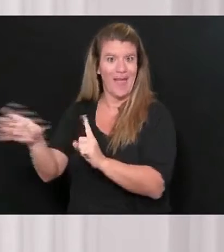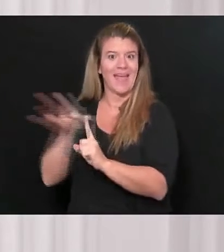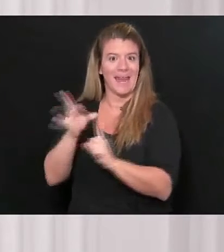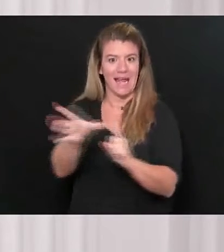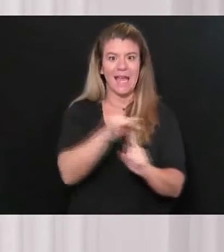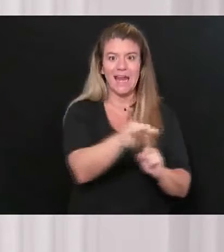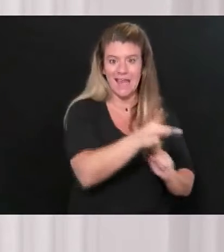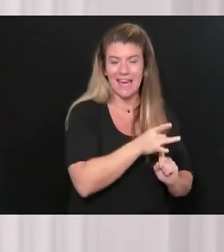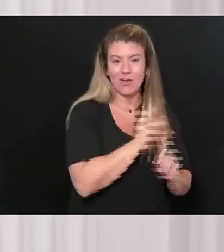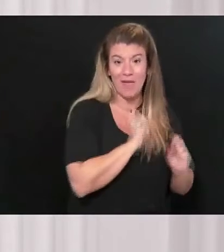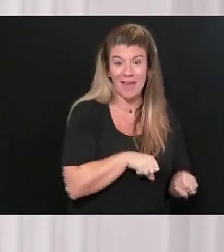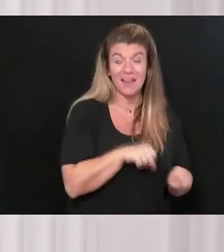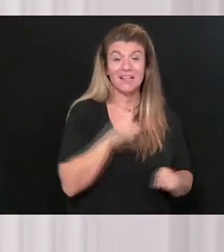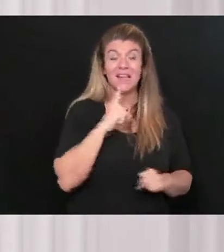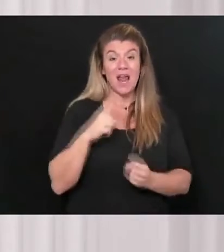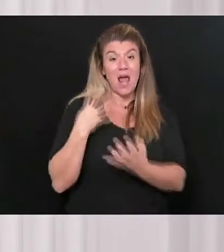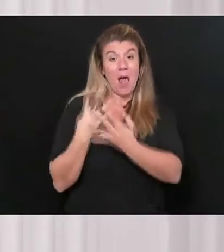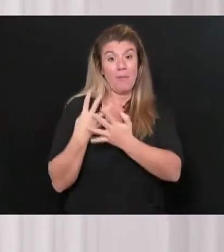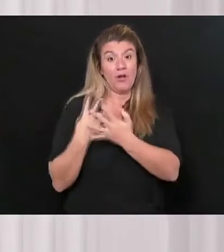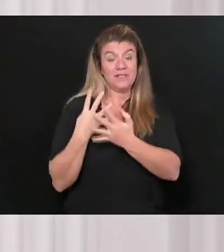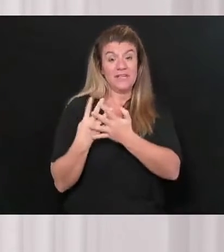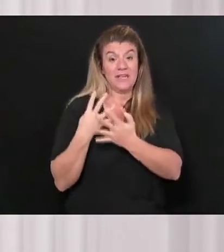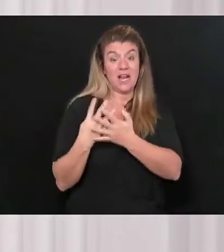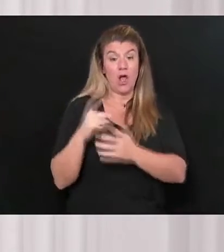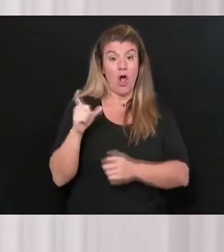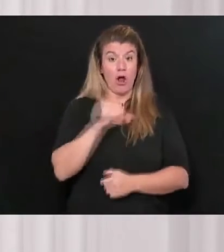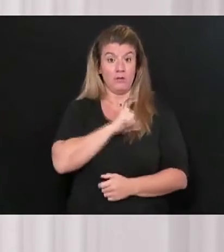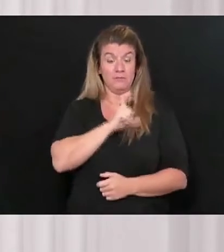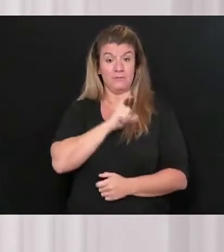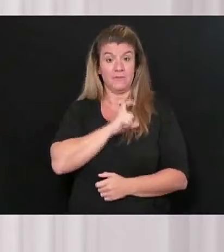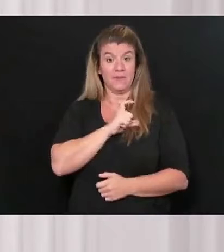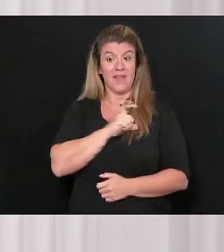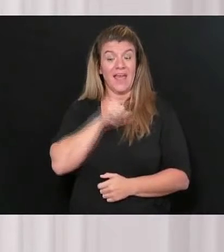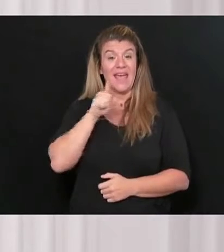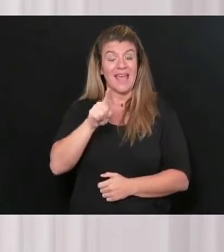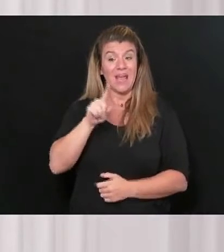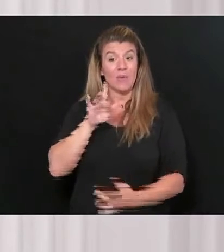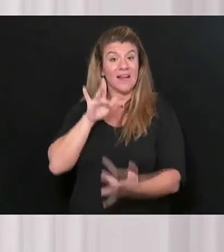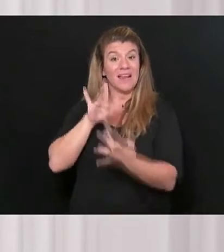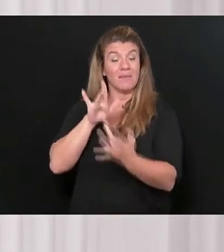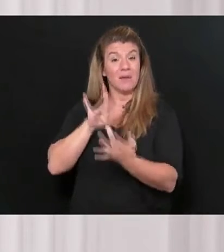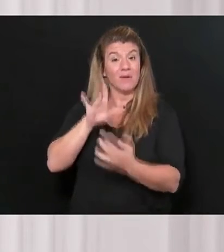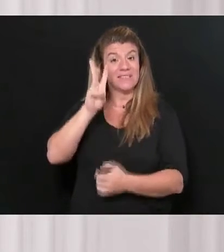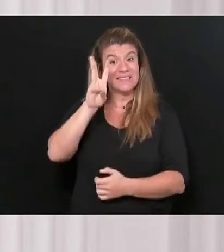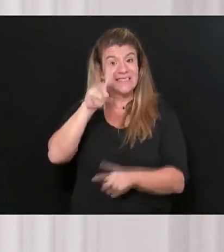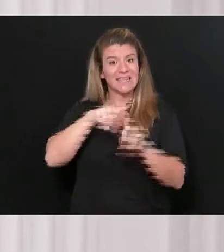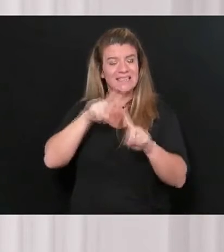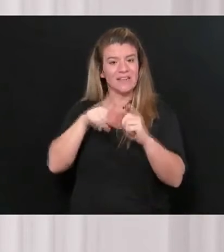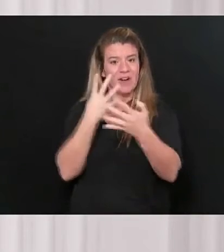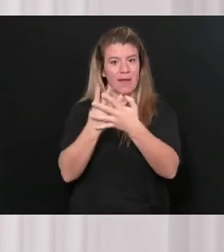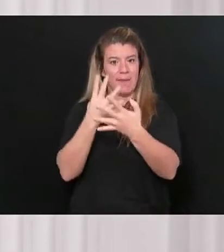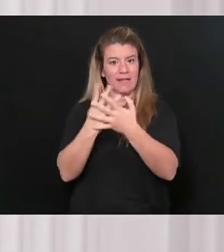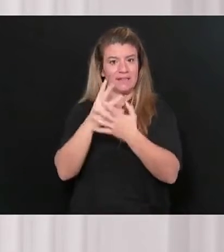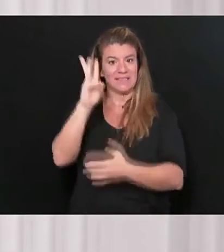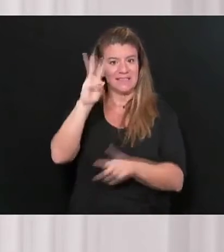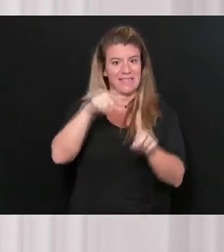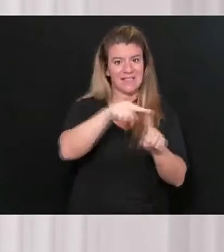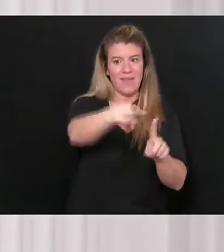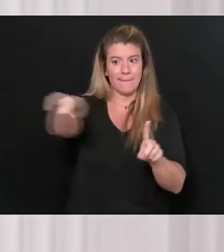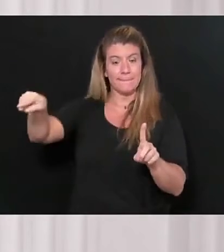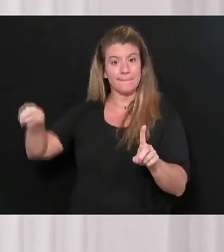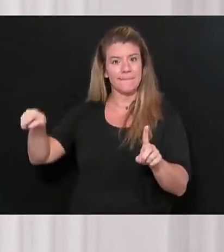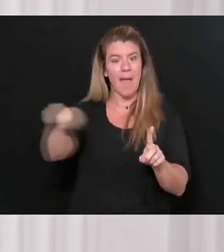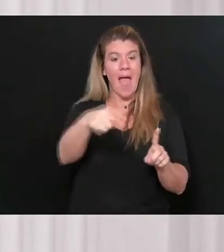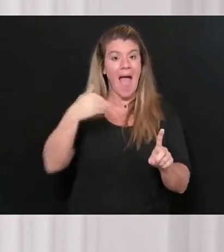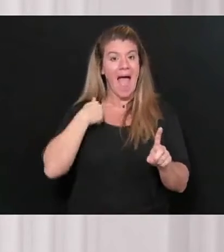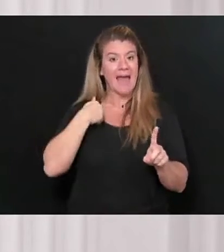contact with six inmates in another state and got COVID-19. And they were being tested so it wasn't known they had COVID. So COVID